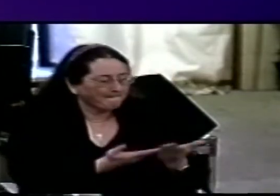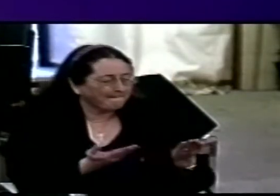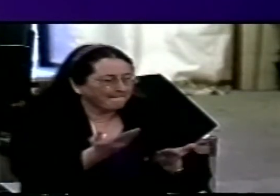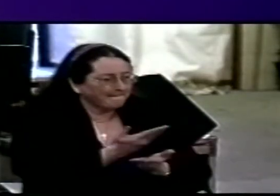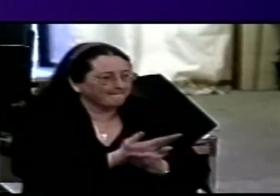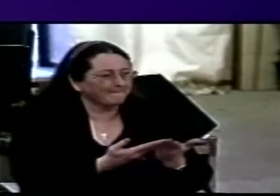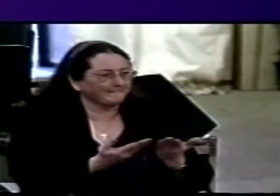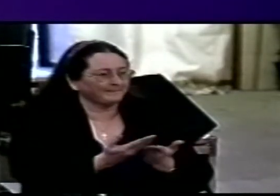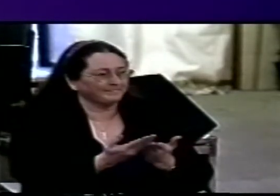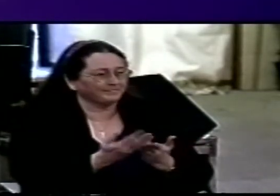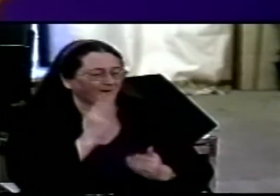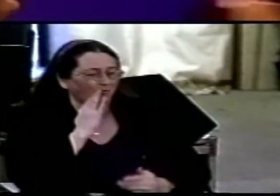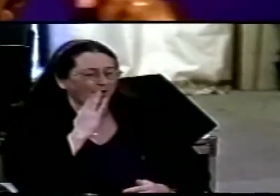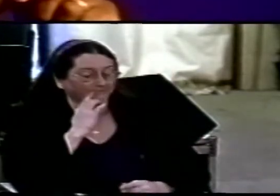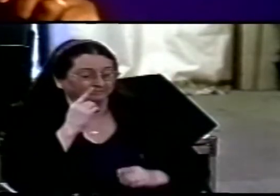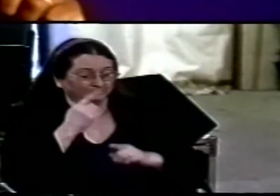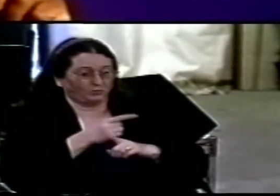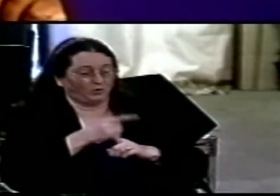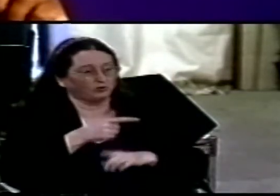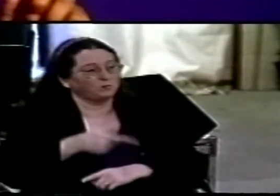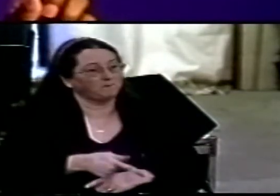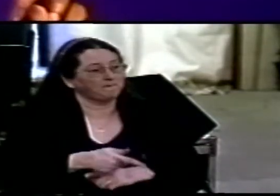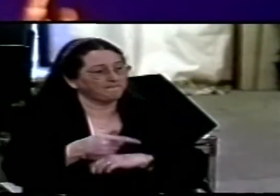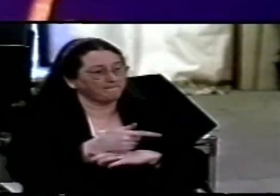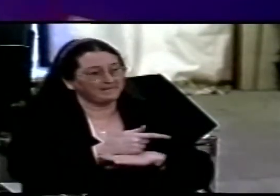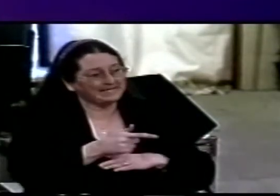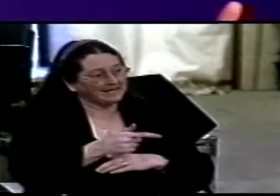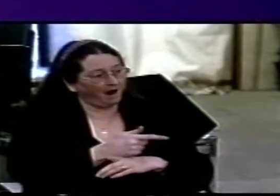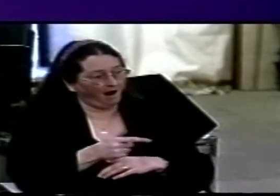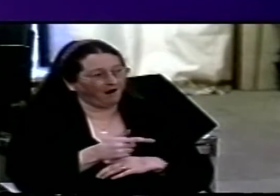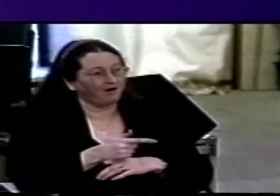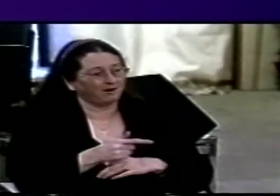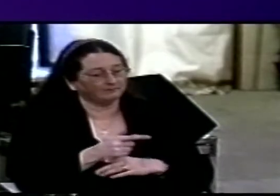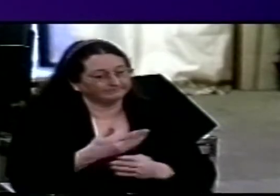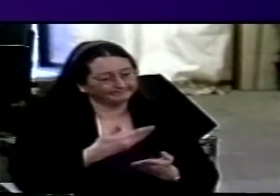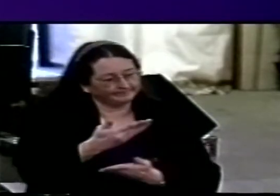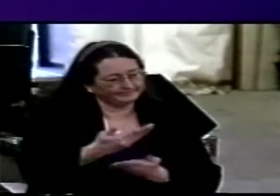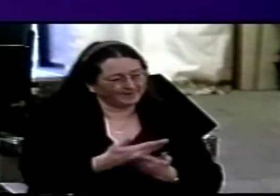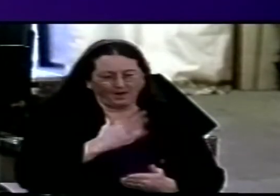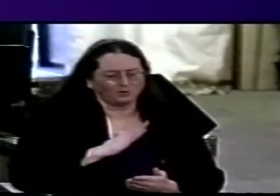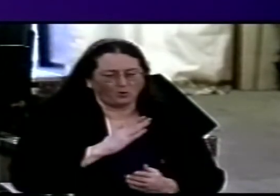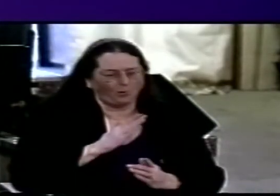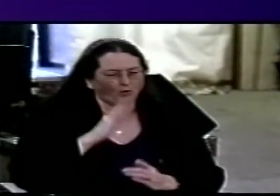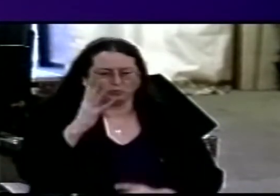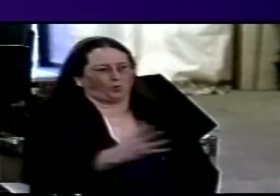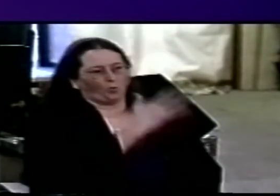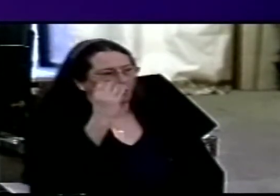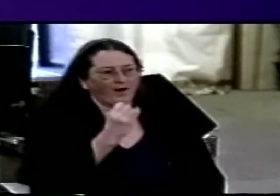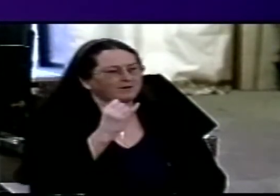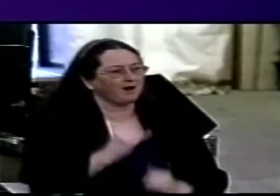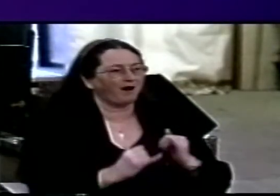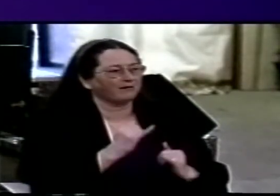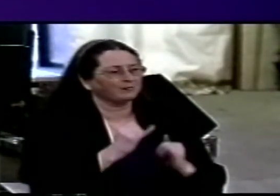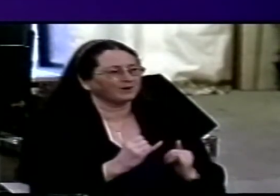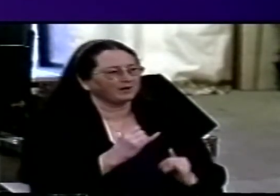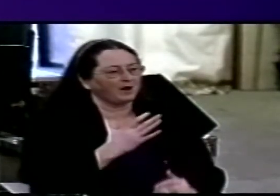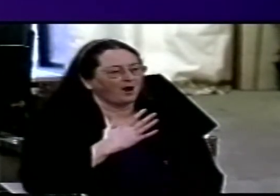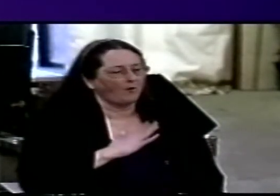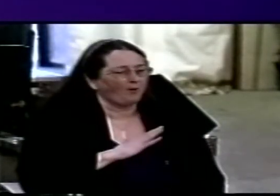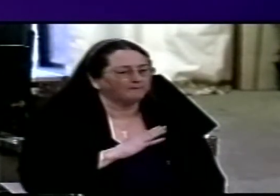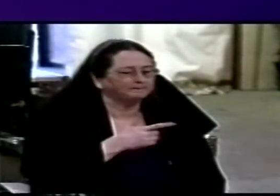when I speak to the media the main objective is not to win the argument it is to make